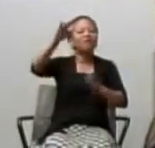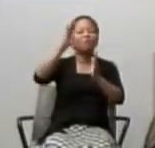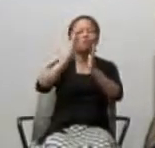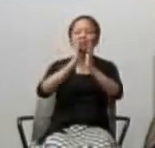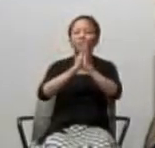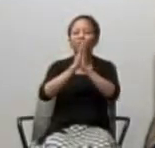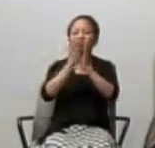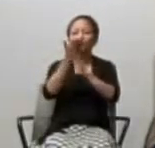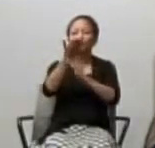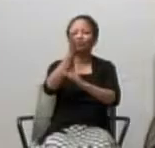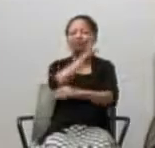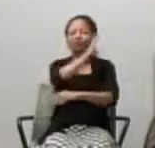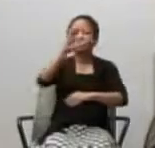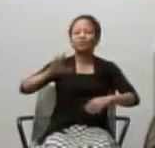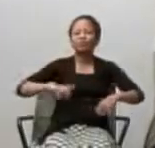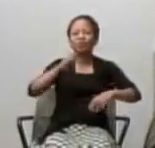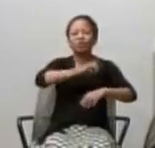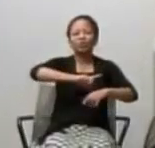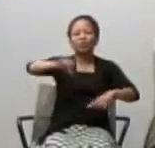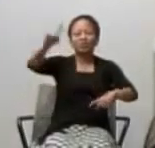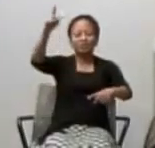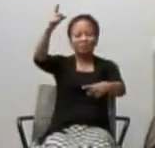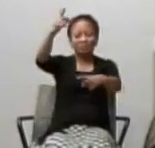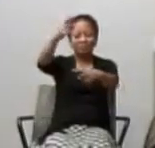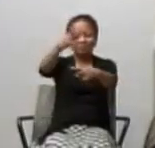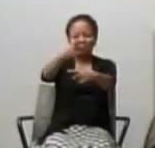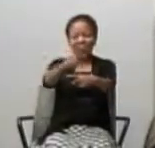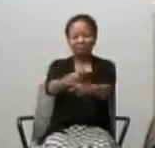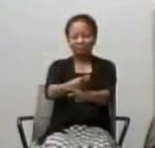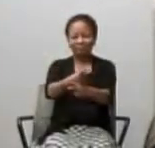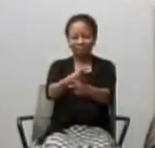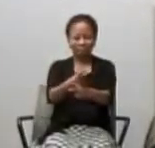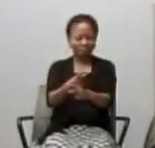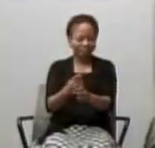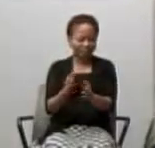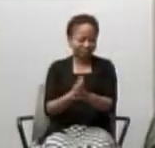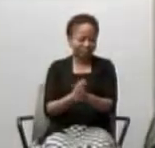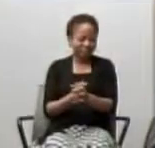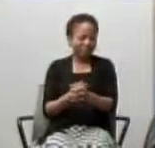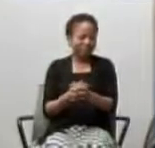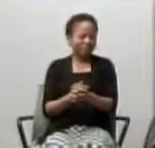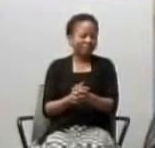through Christ our Lord. Amen. Amen.